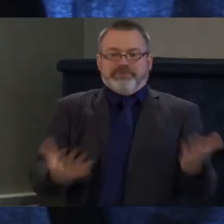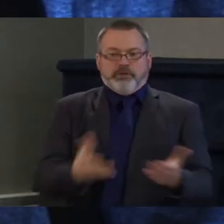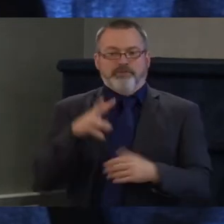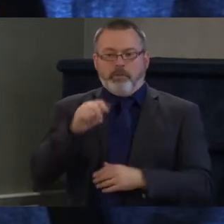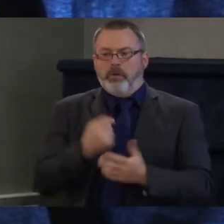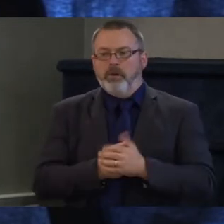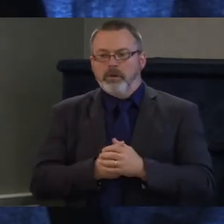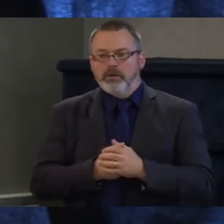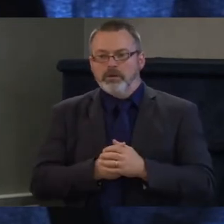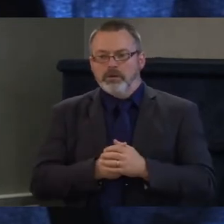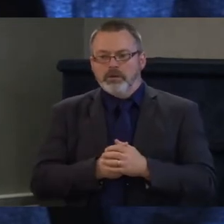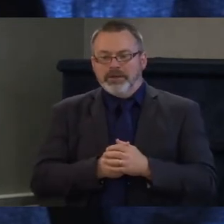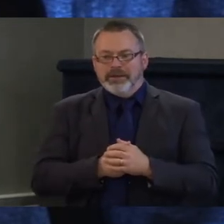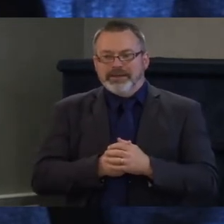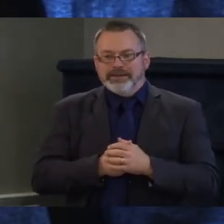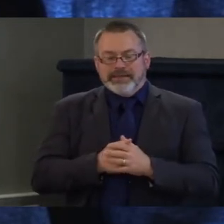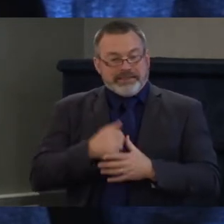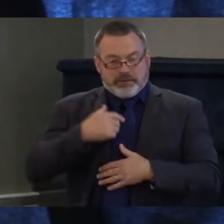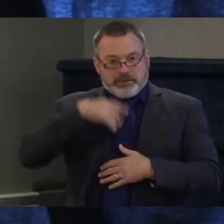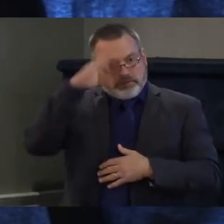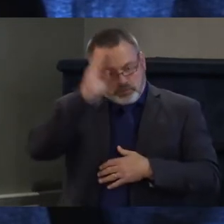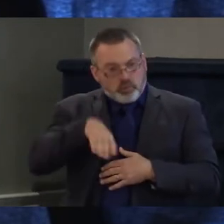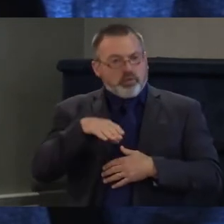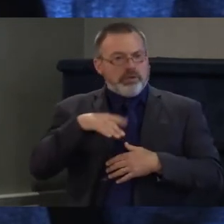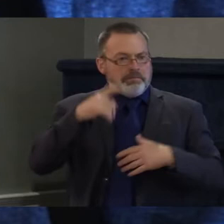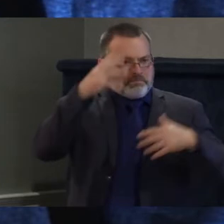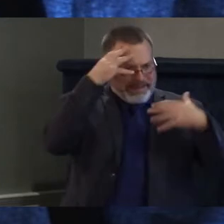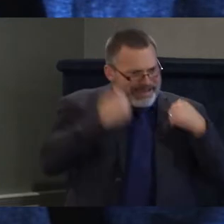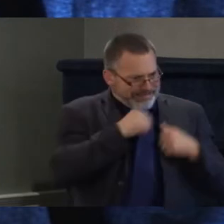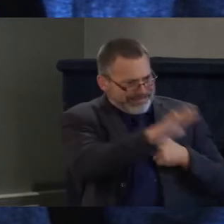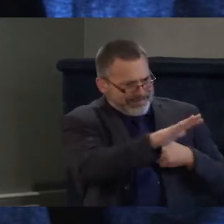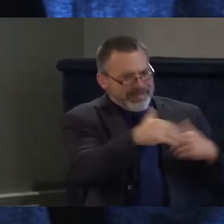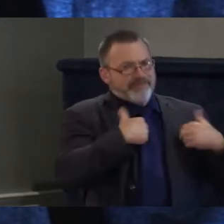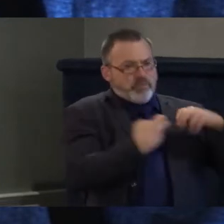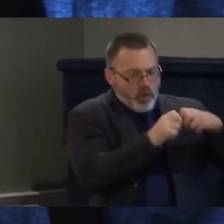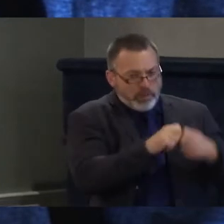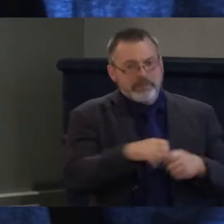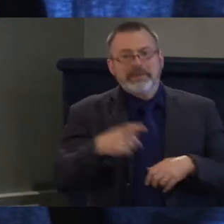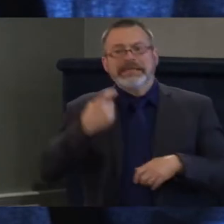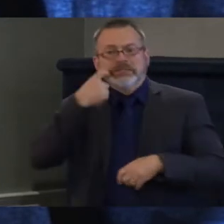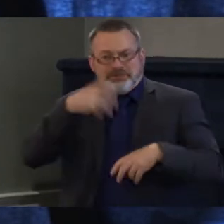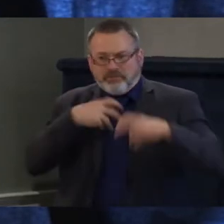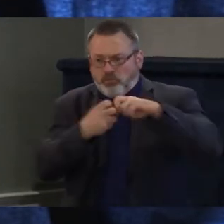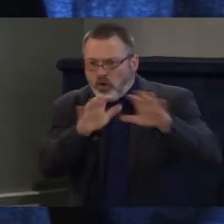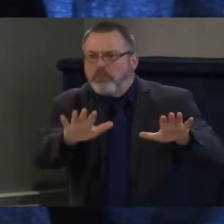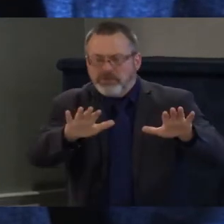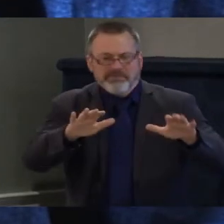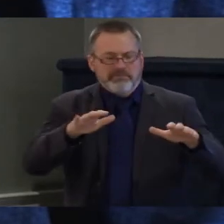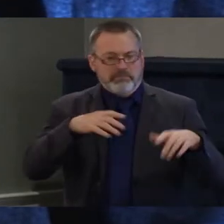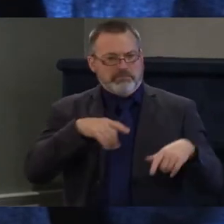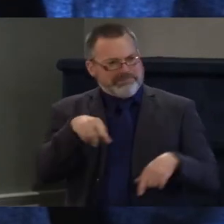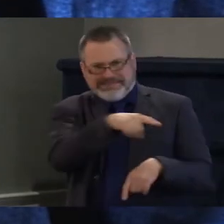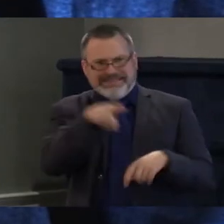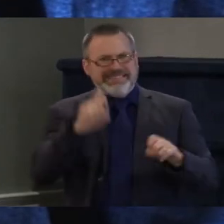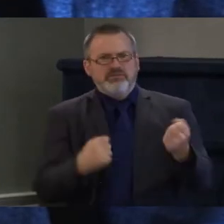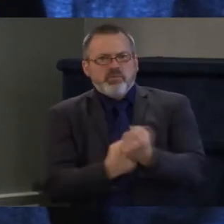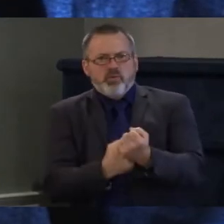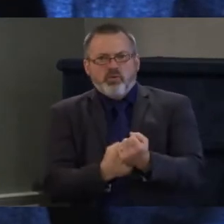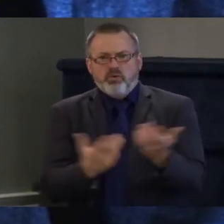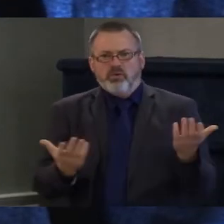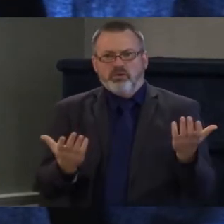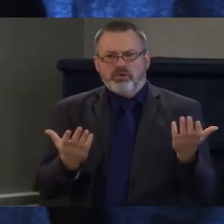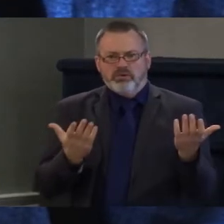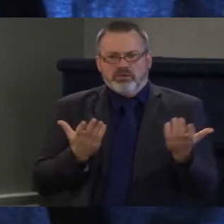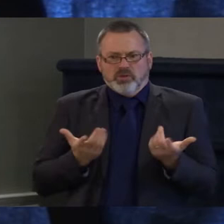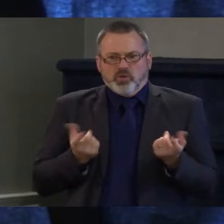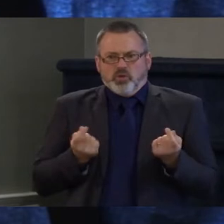substance use issues that they need support. And we have had, for years, a